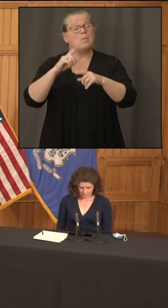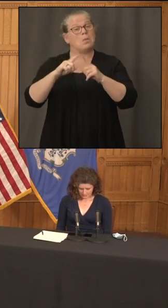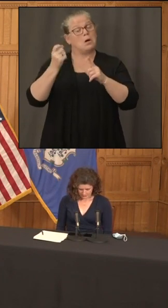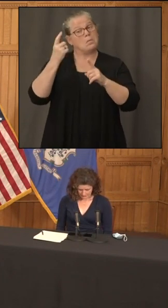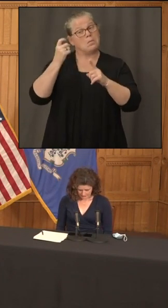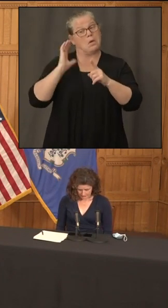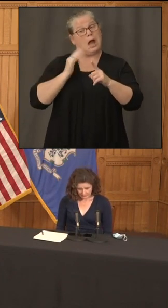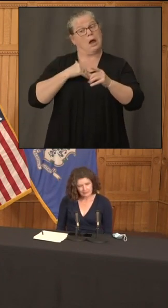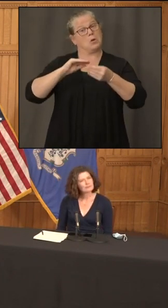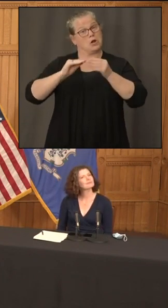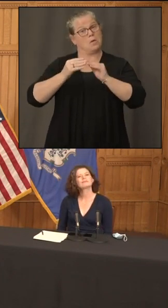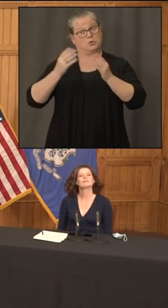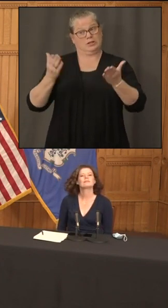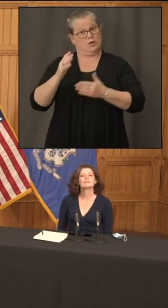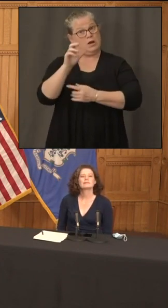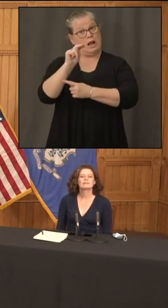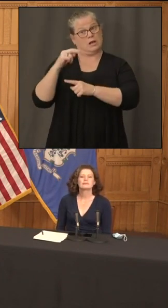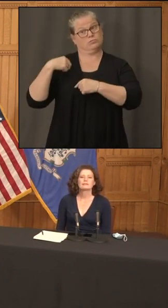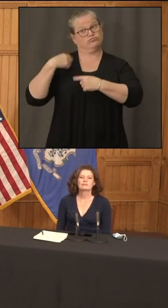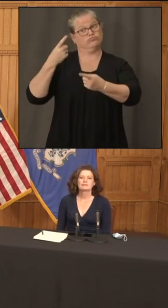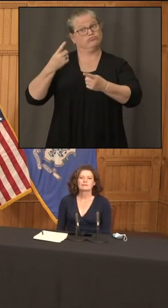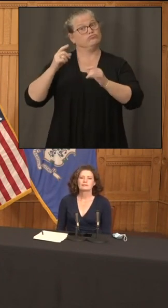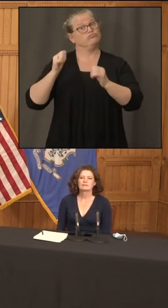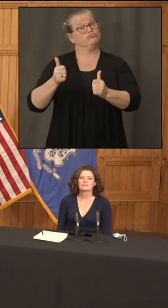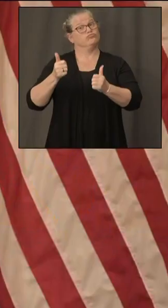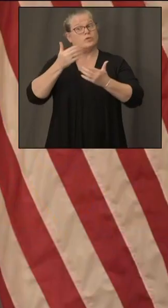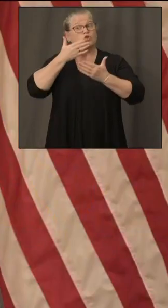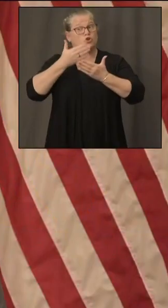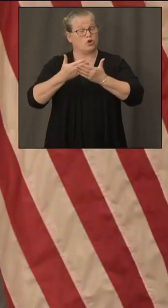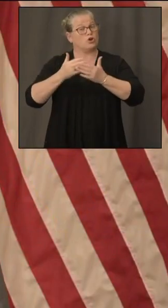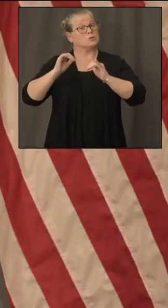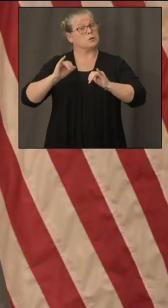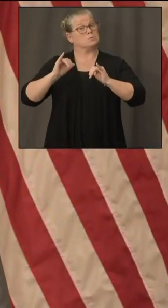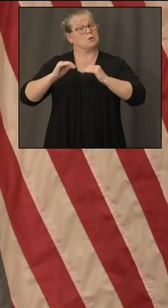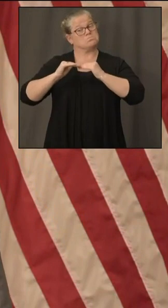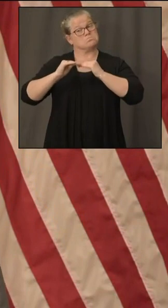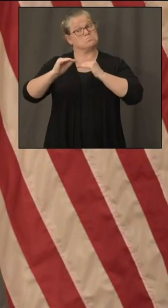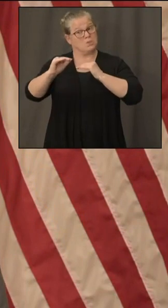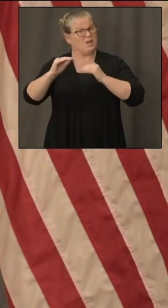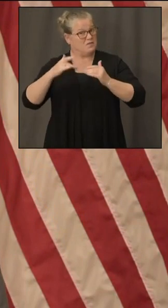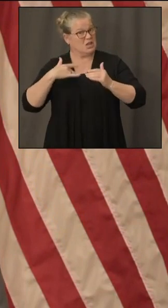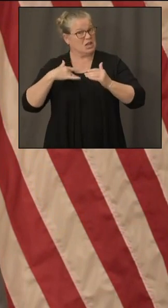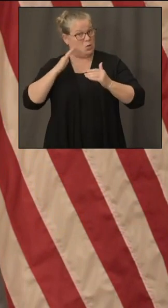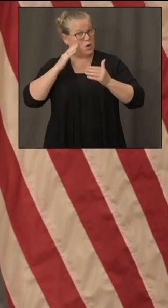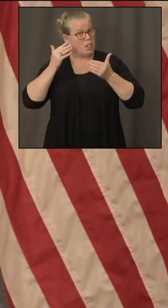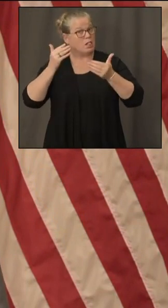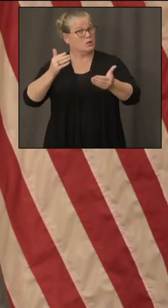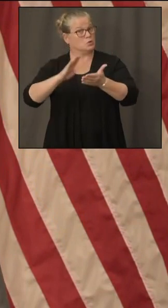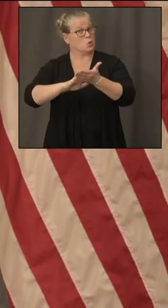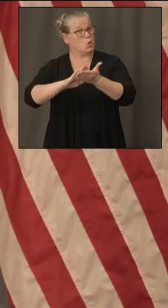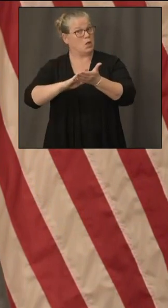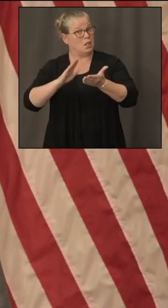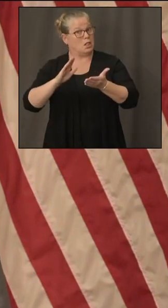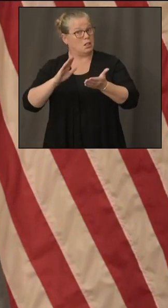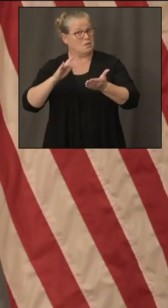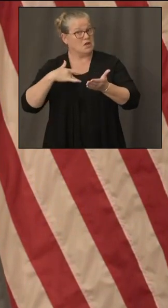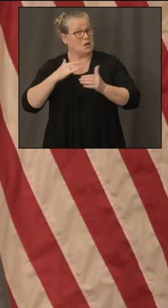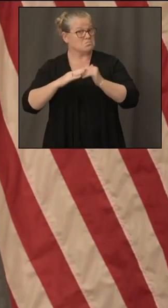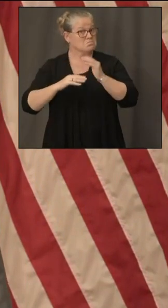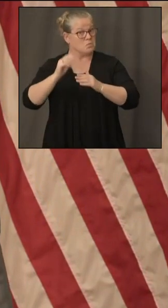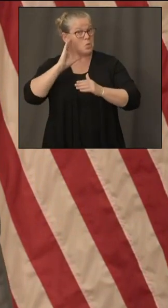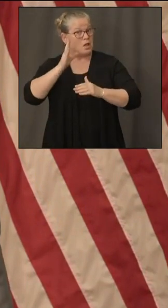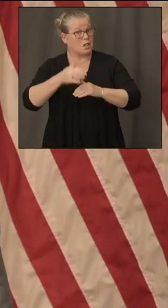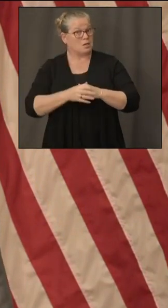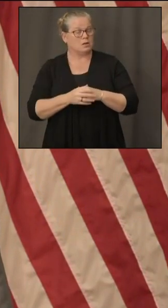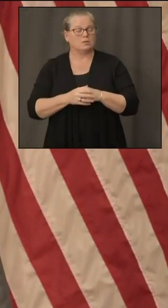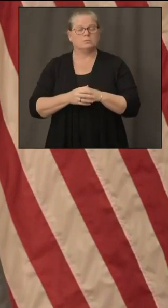a week ago in in trying to move forward i think the data just supports the encouragement of bringing students in to the schoolhouse